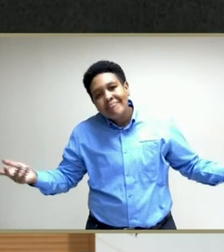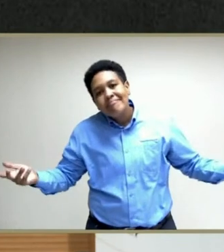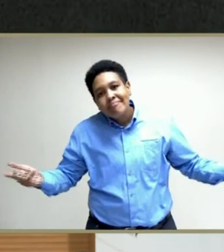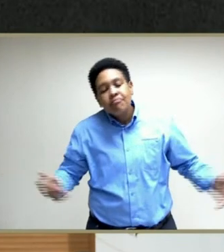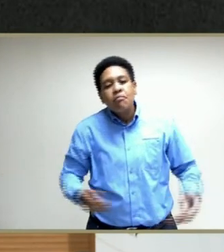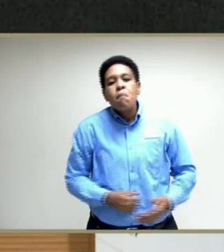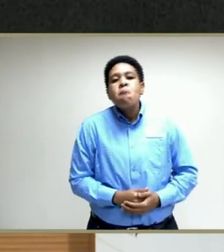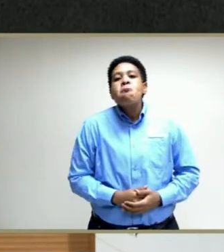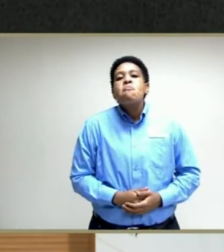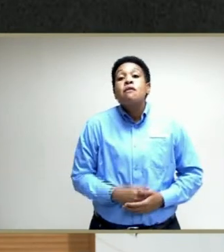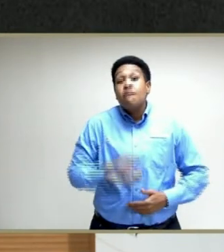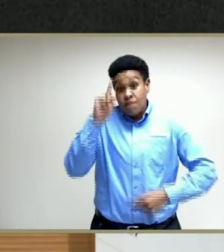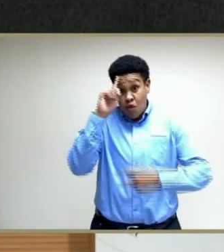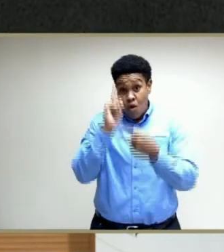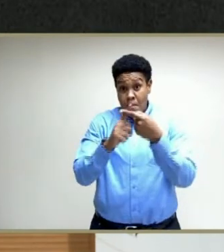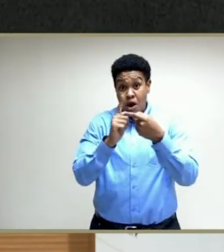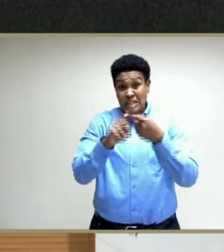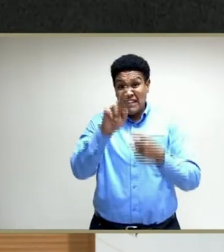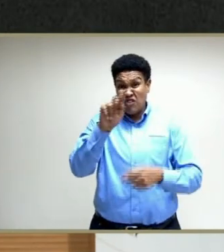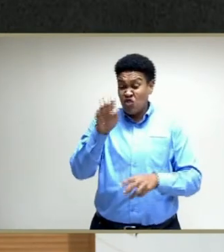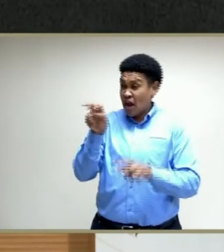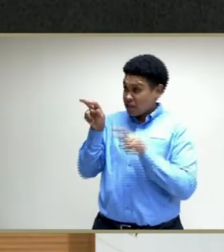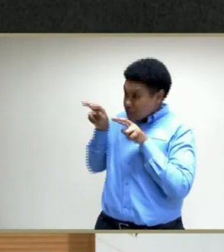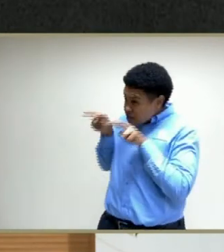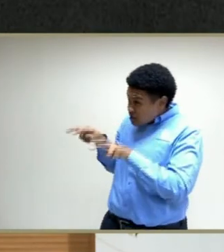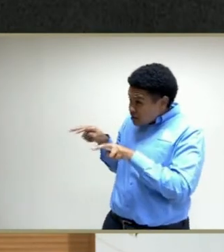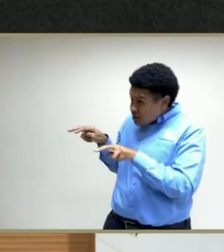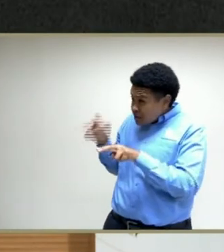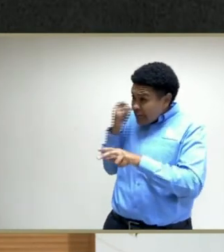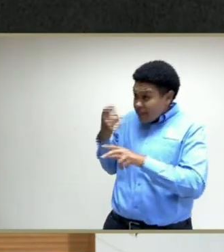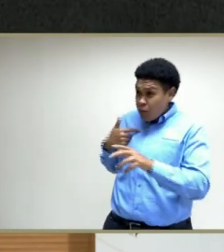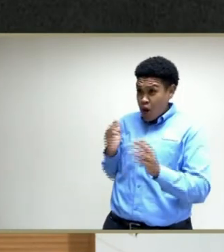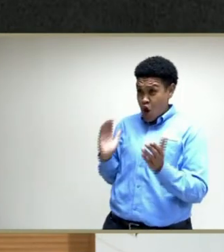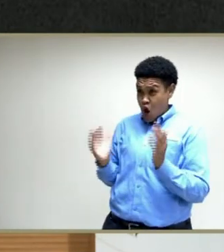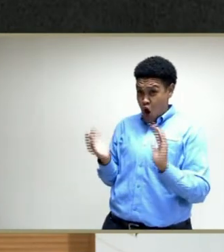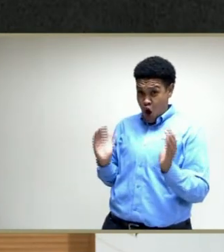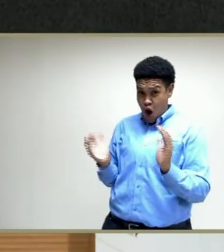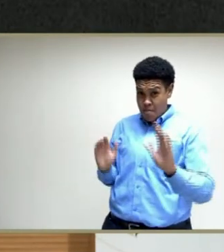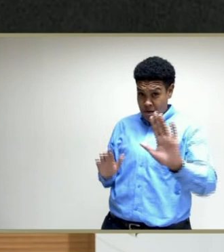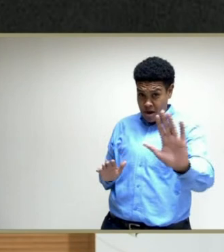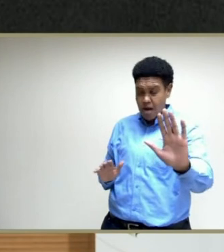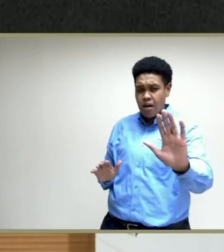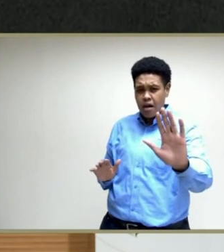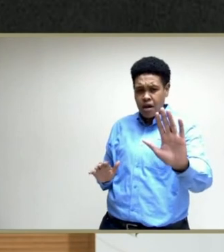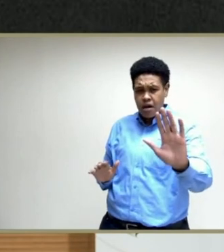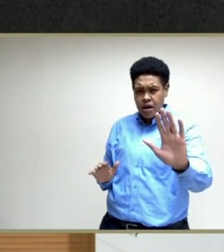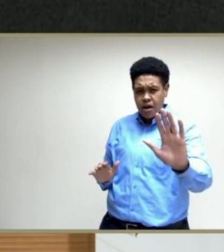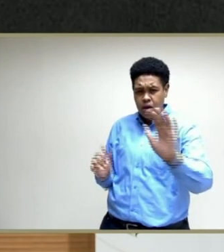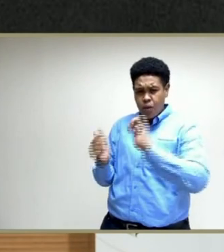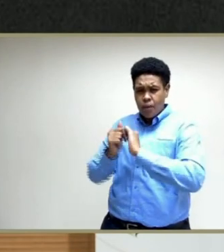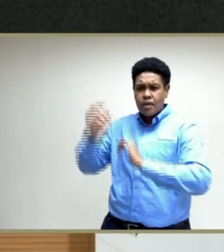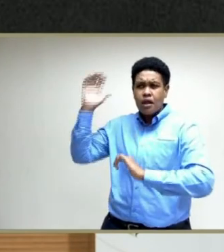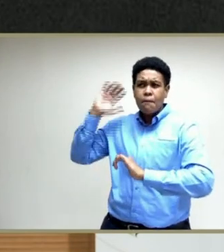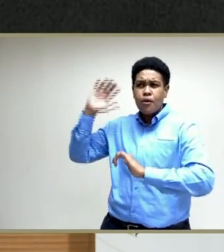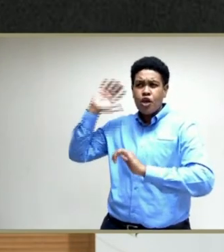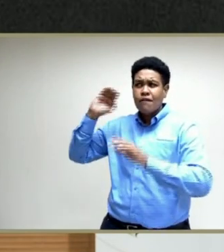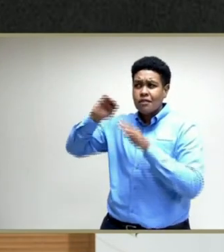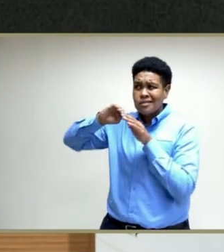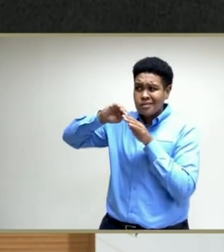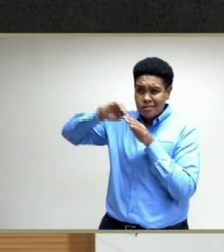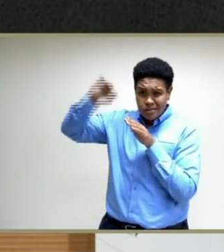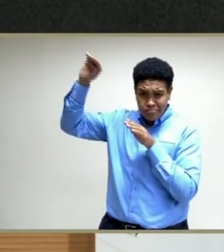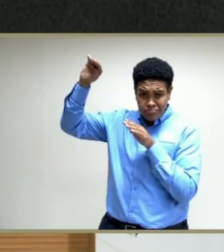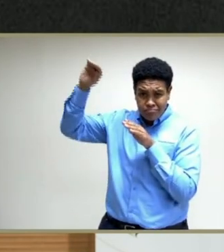In terms of our positivity rates, again, if we compare with the previous peak in